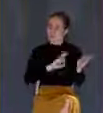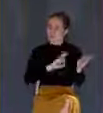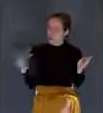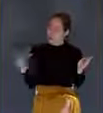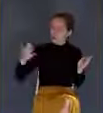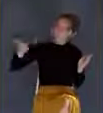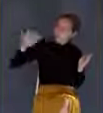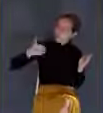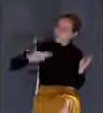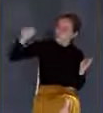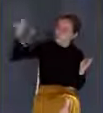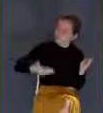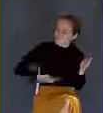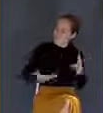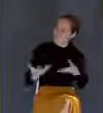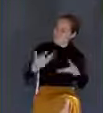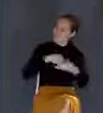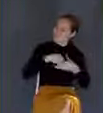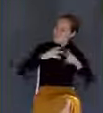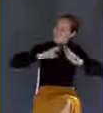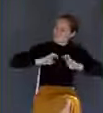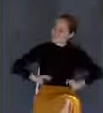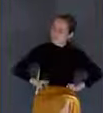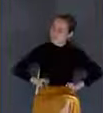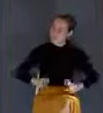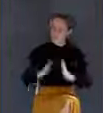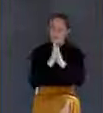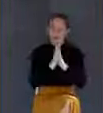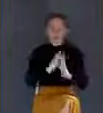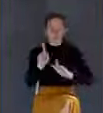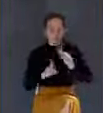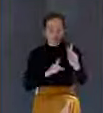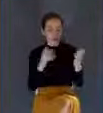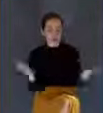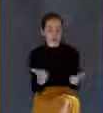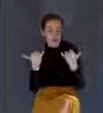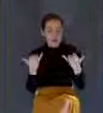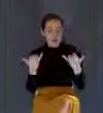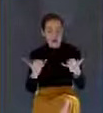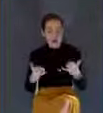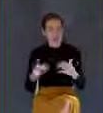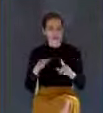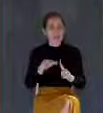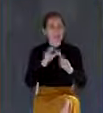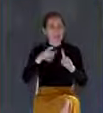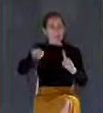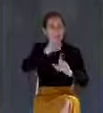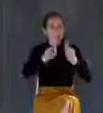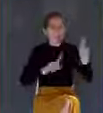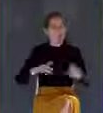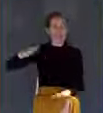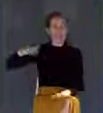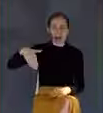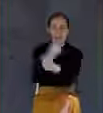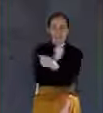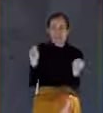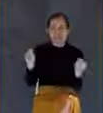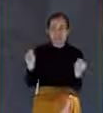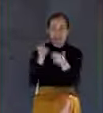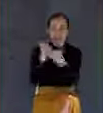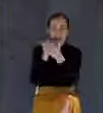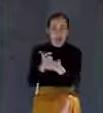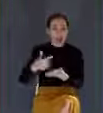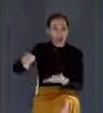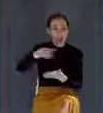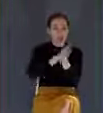Speak to hearts today, Lord, and I pray especially for those who are here today that don't know the Lord Jesus Christ. May they come to Him today with